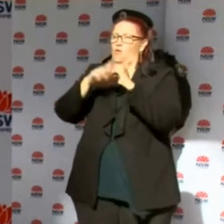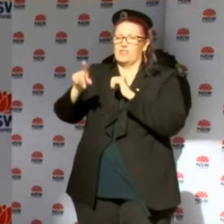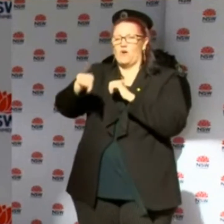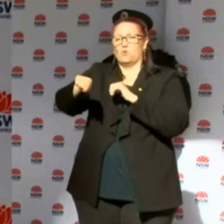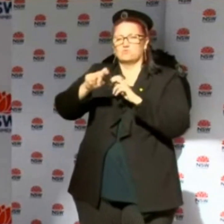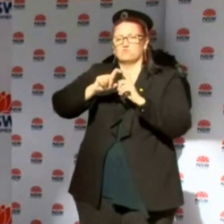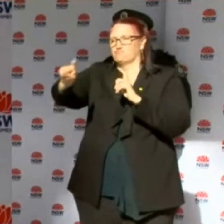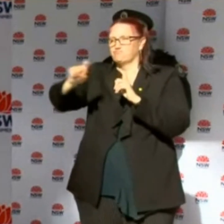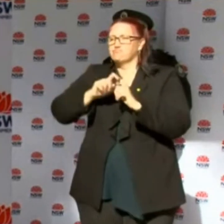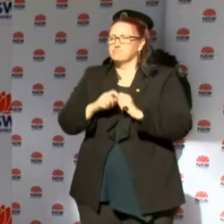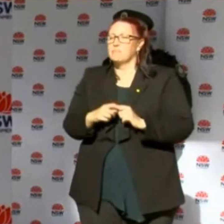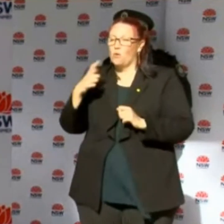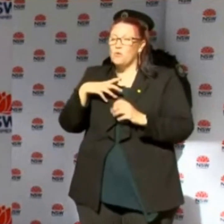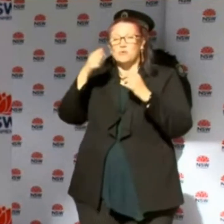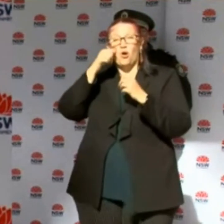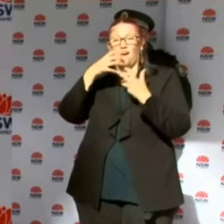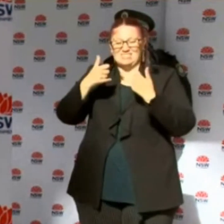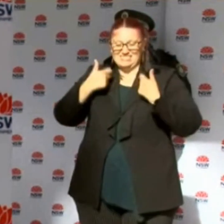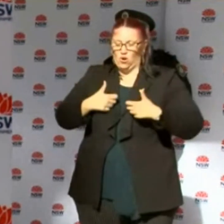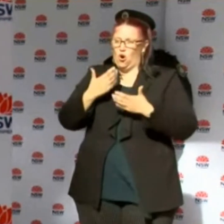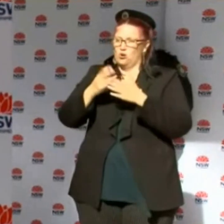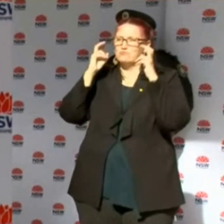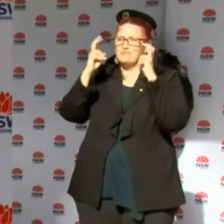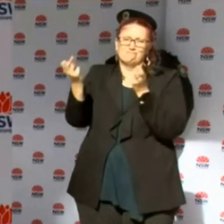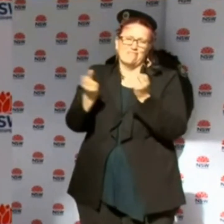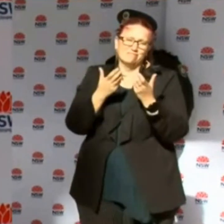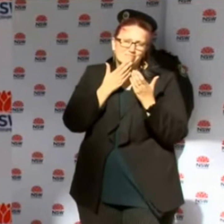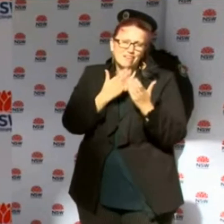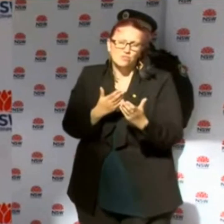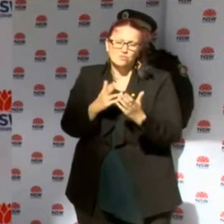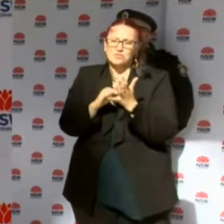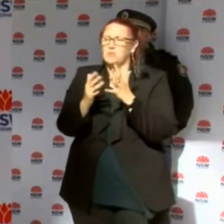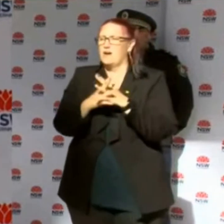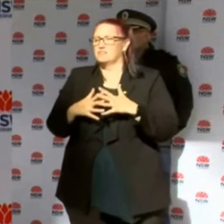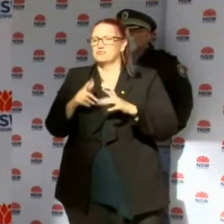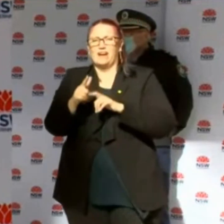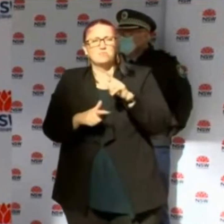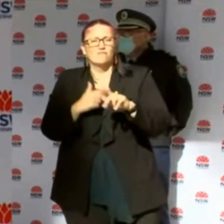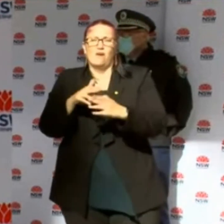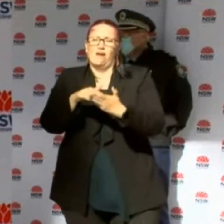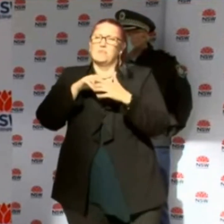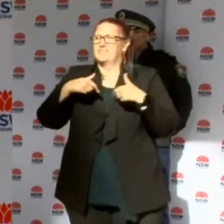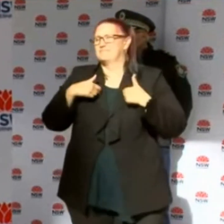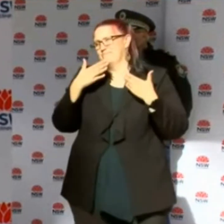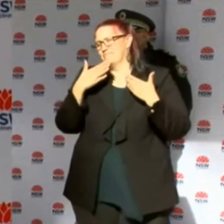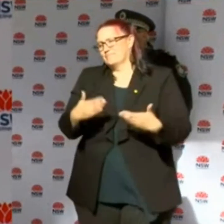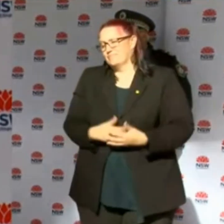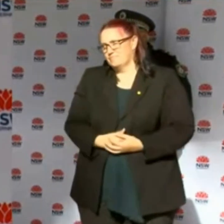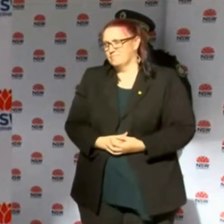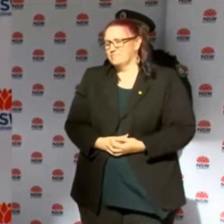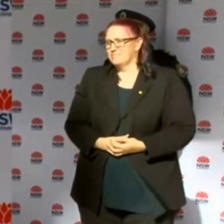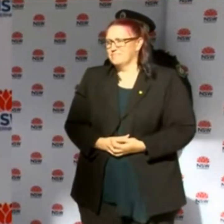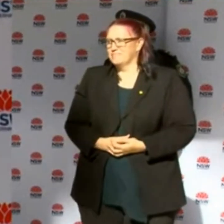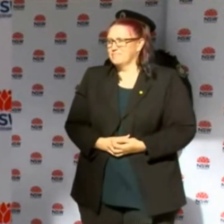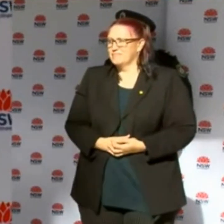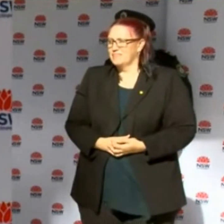we know that they were infectious on their transport links and we thank Transport for New South Wales helping us get those messages out.